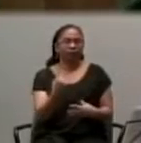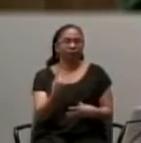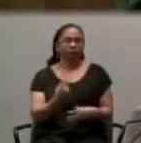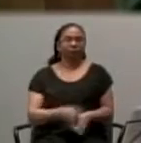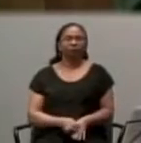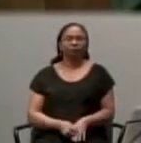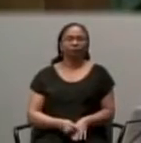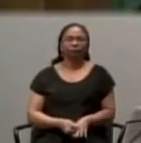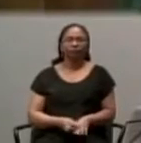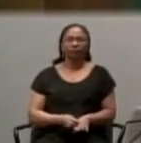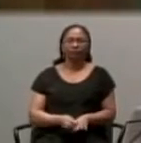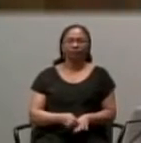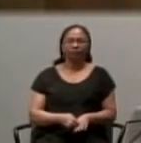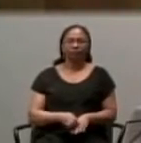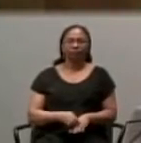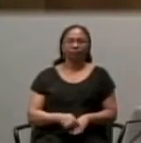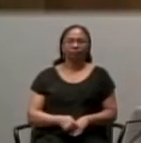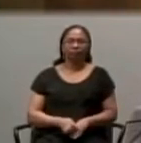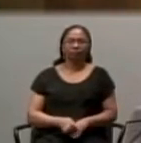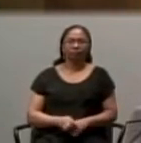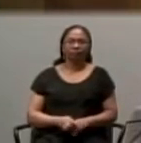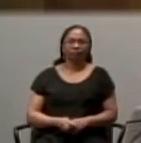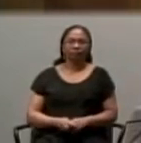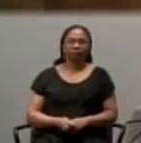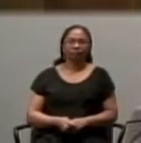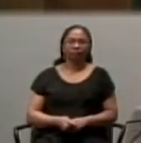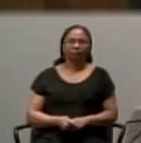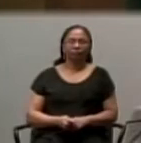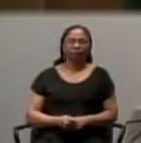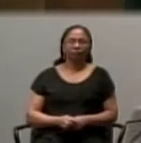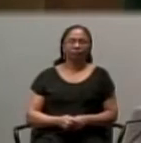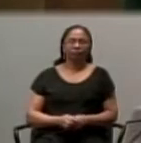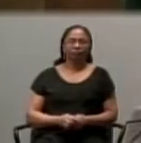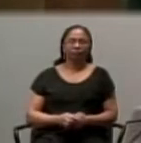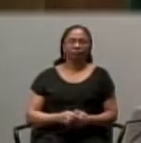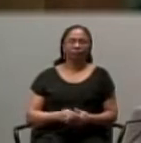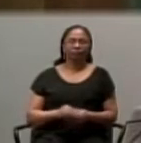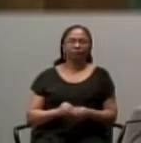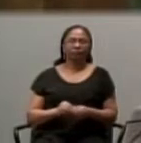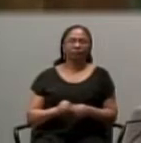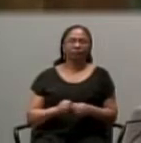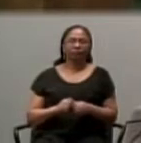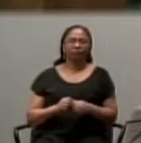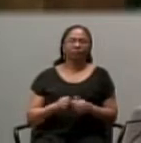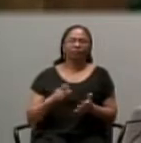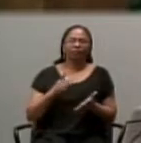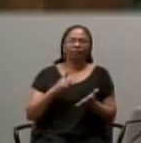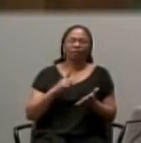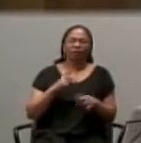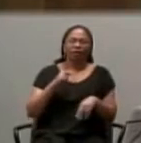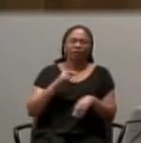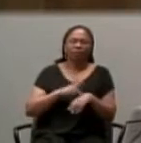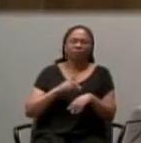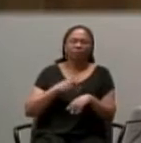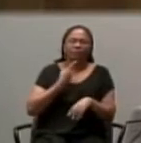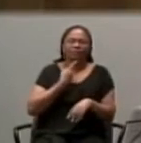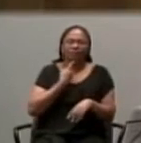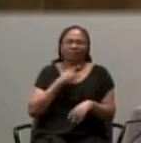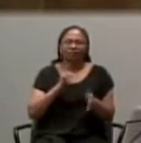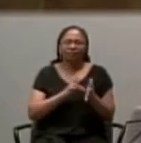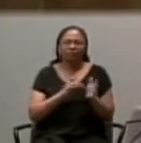what Peter is saying to Jesus is this.